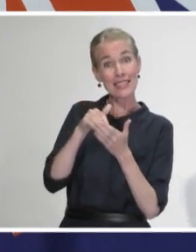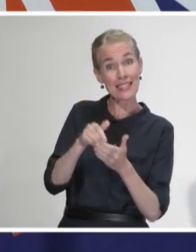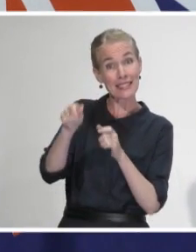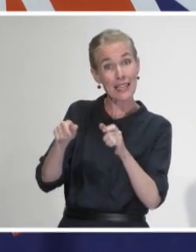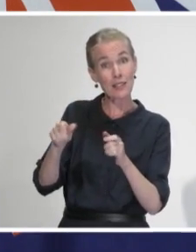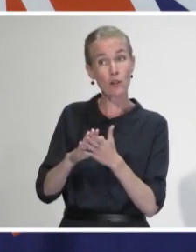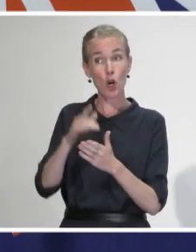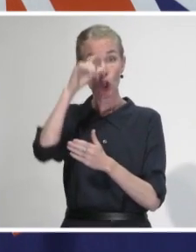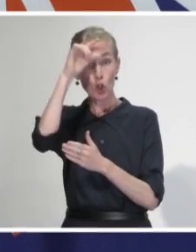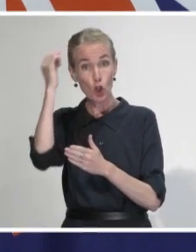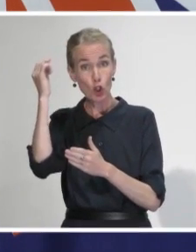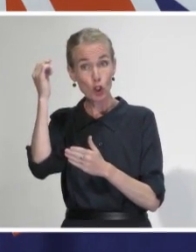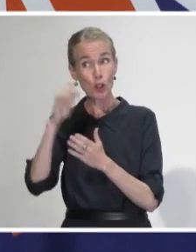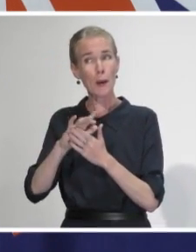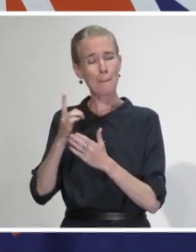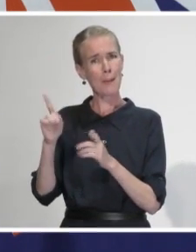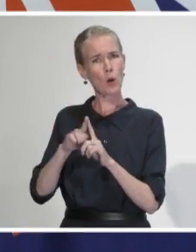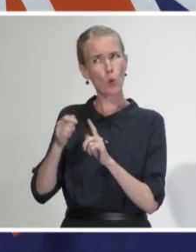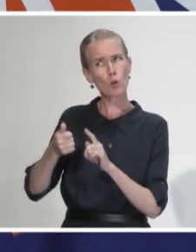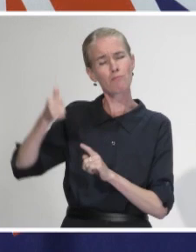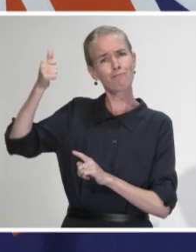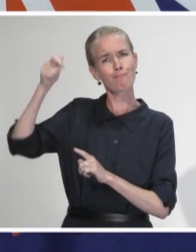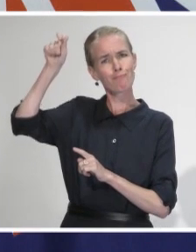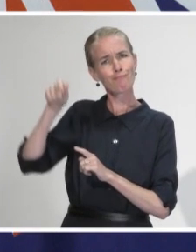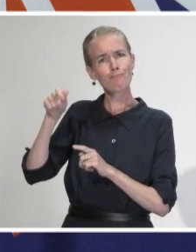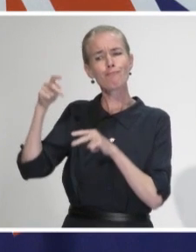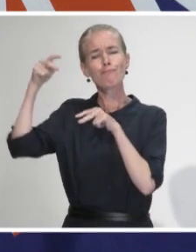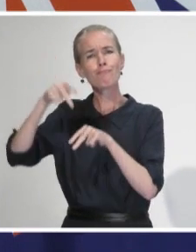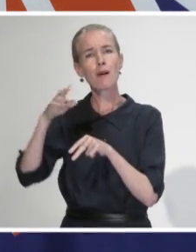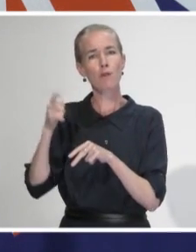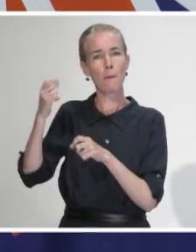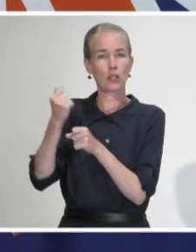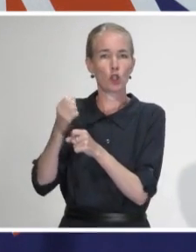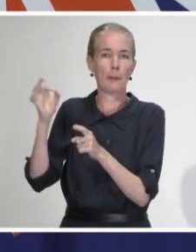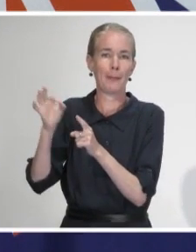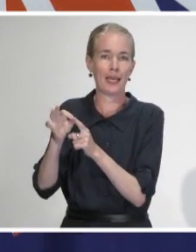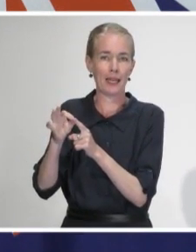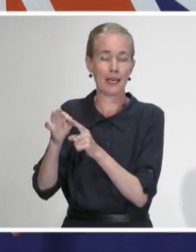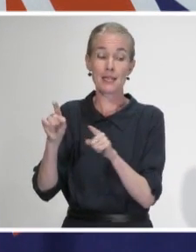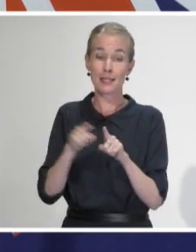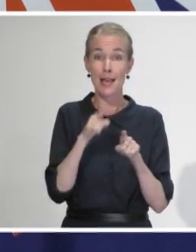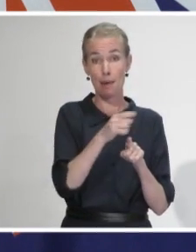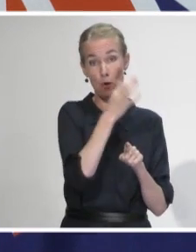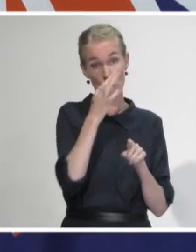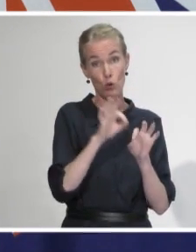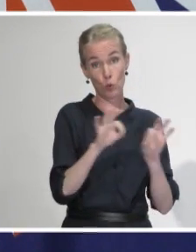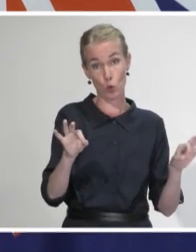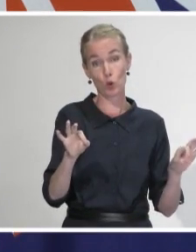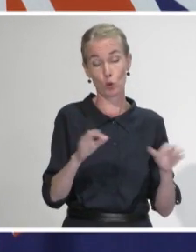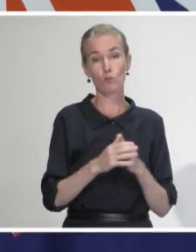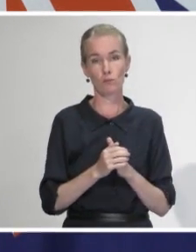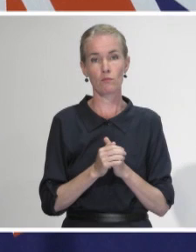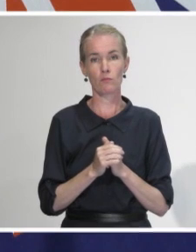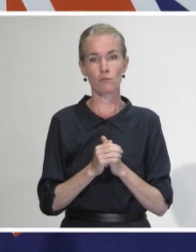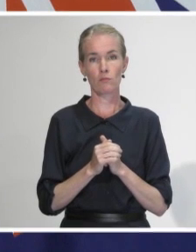would occur in the unit that they came from, the medical care is overseeing by the GP even while they are in Burwood.